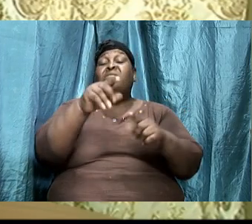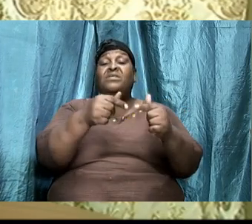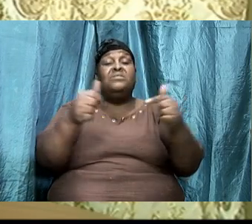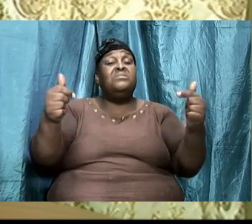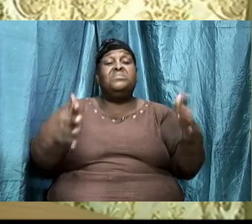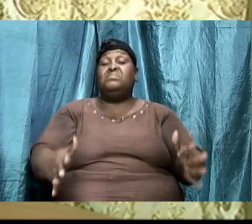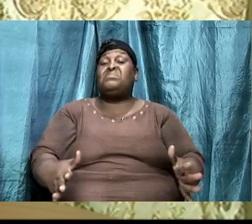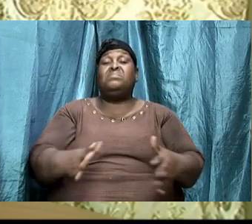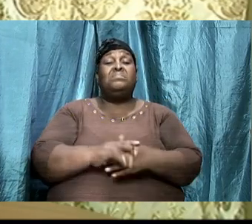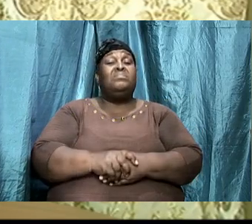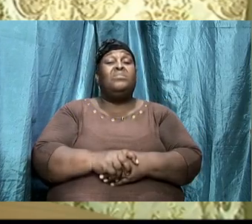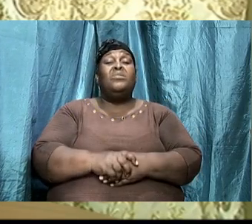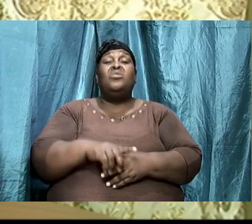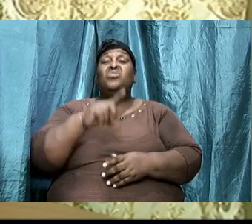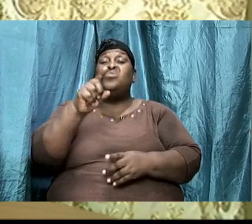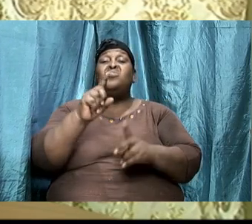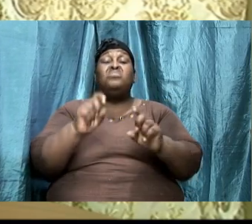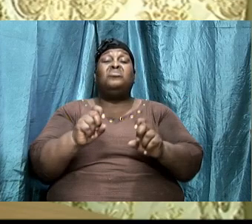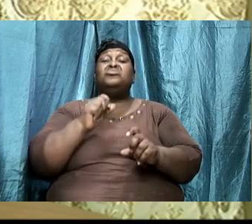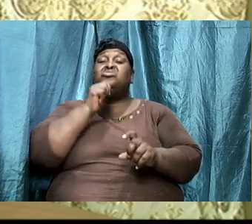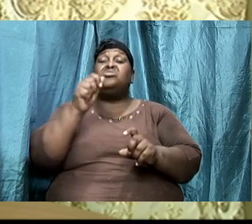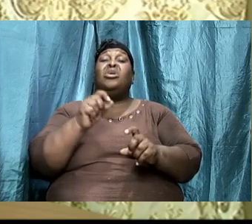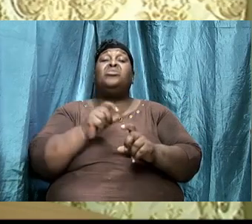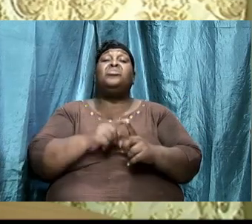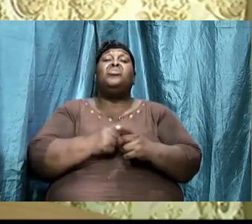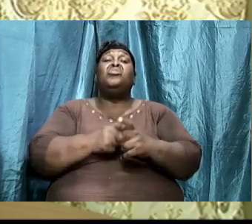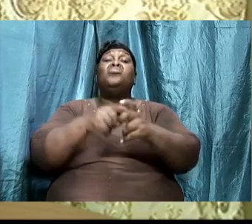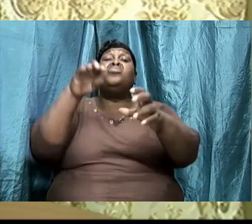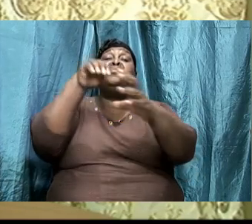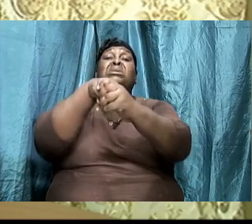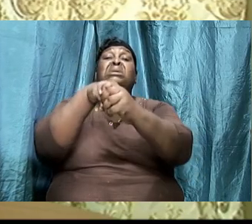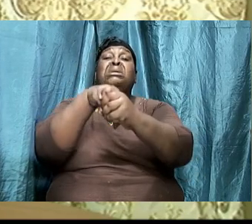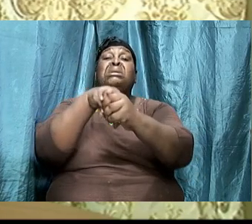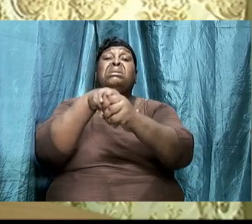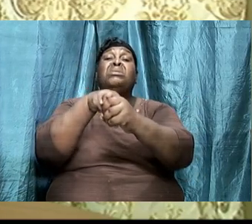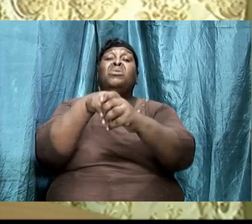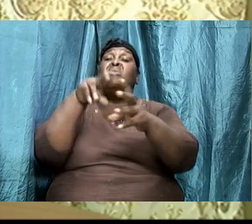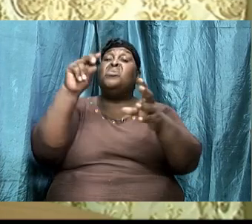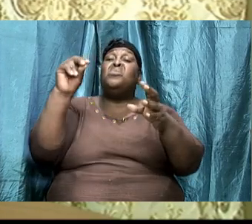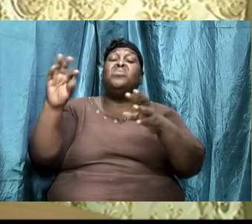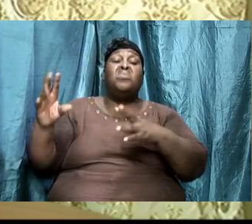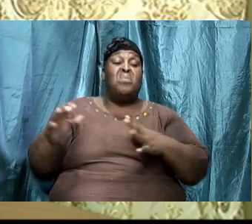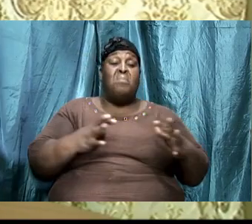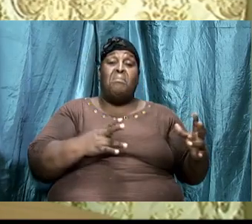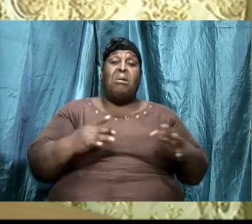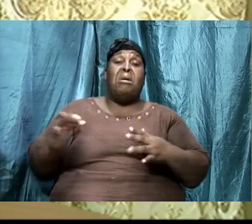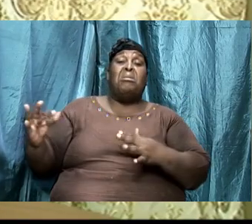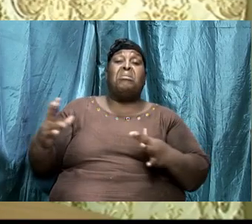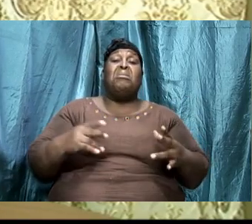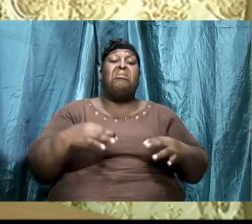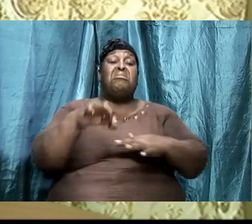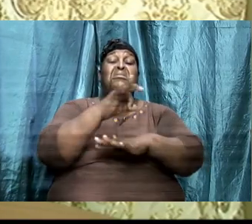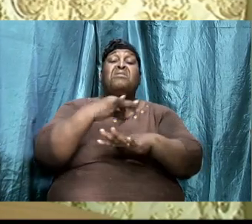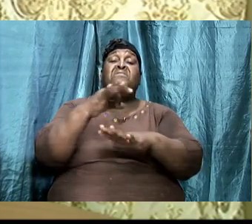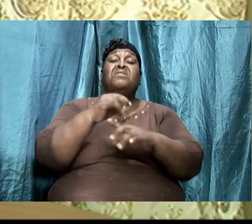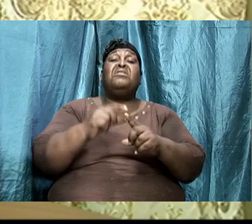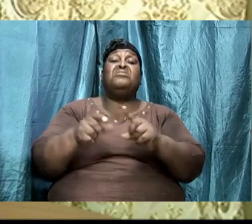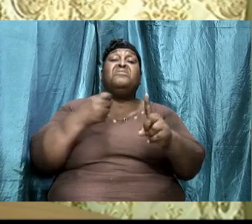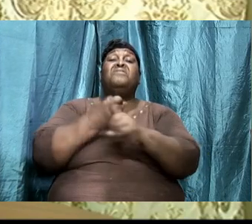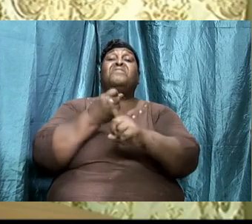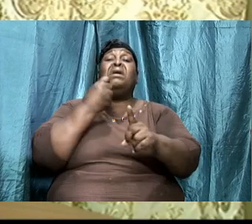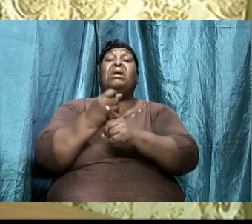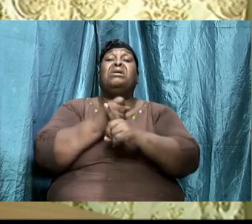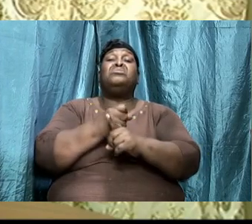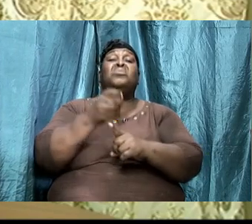You should not run in any battle blindly or run to a field to fight a battle not